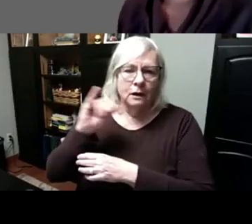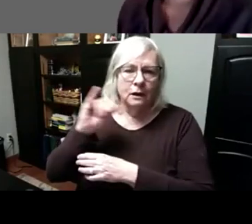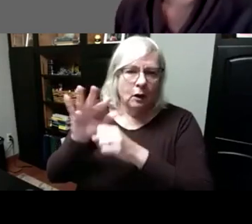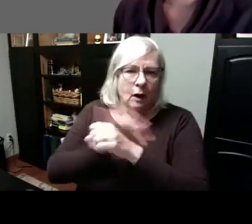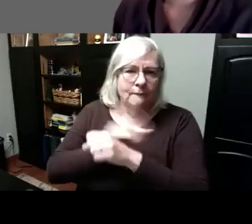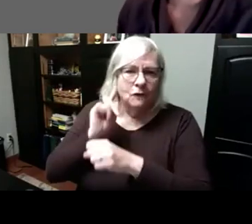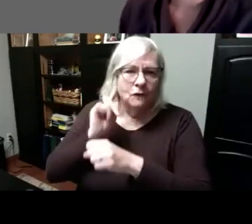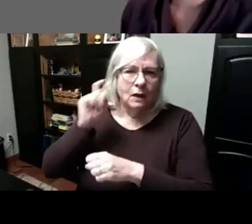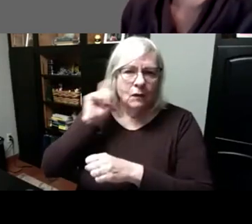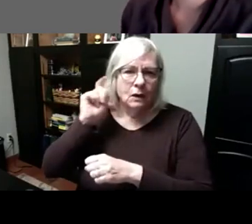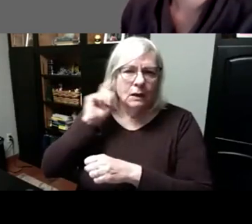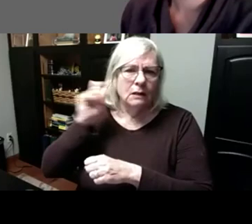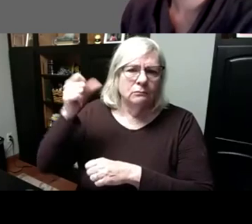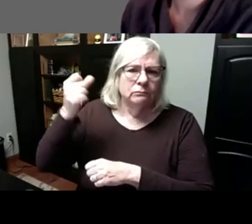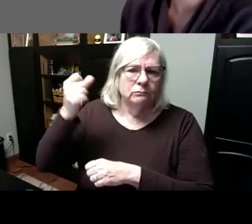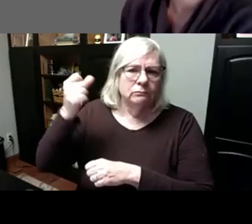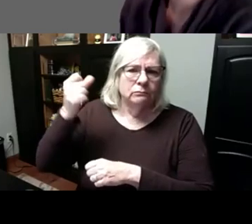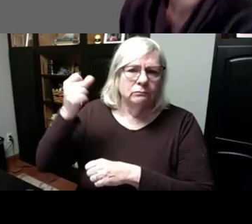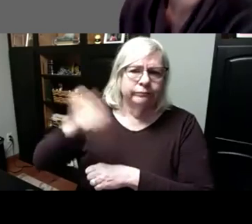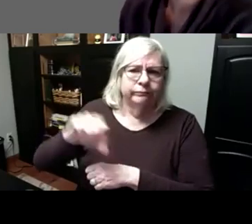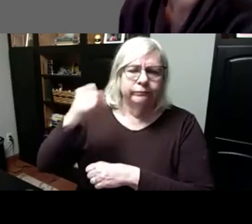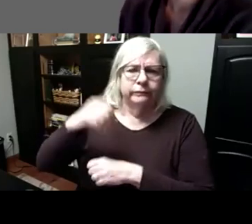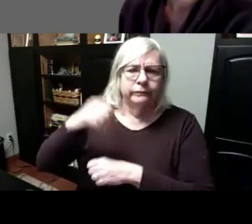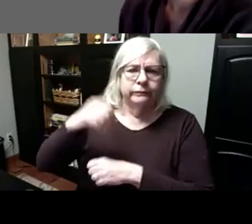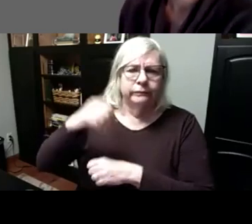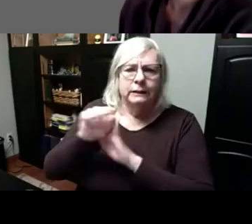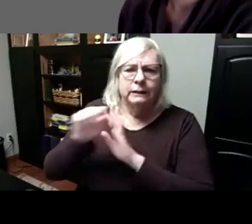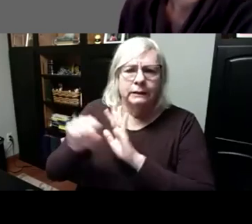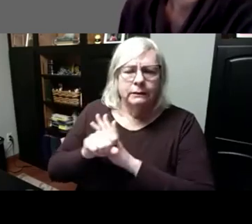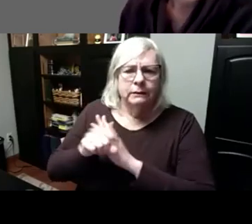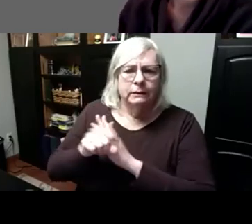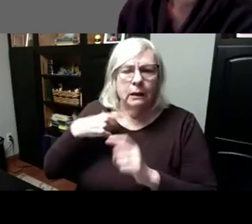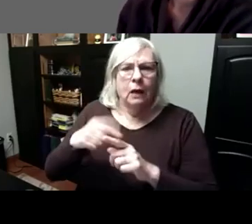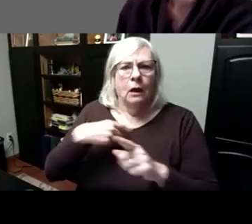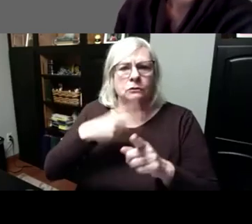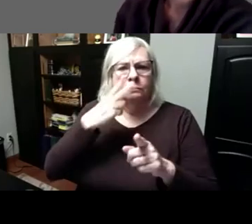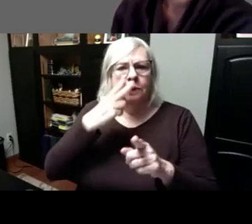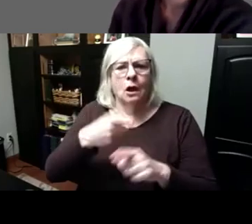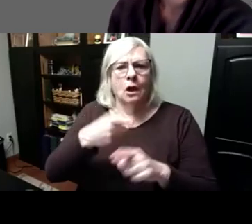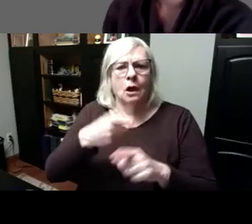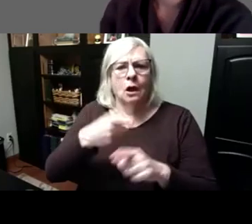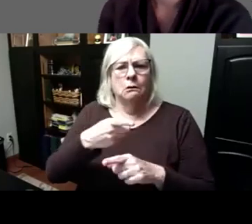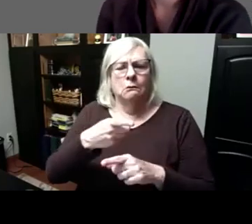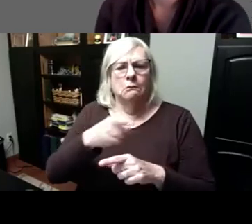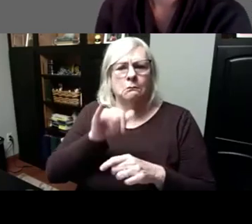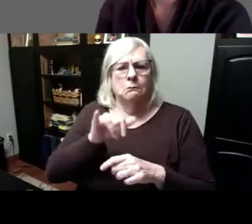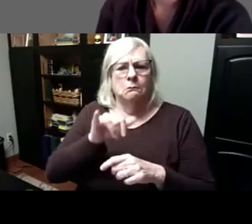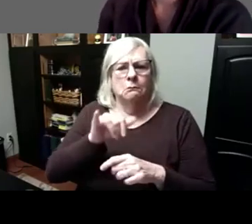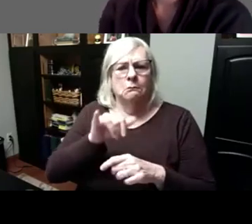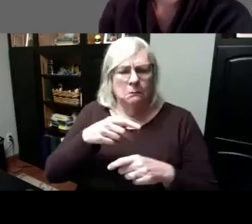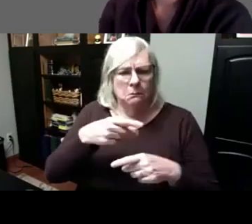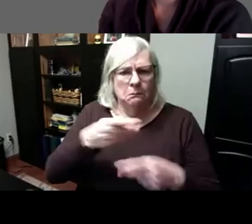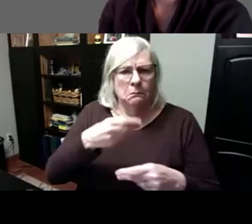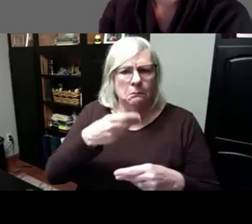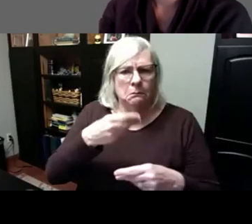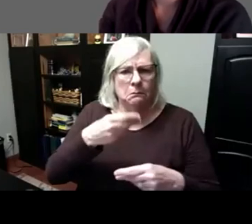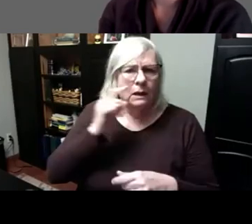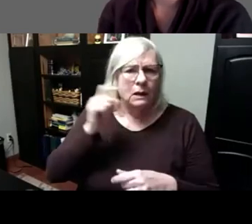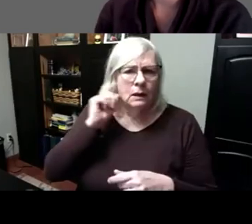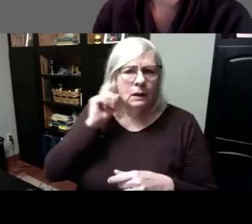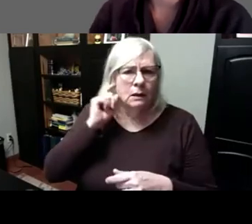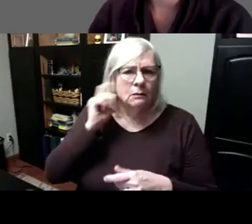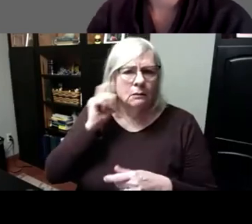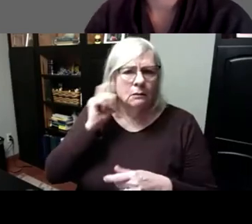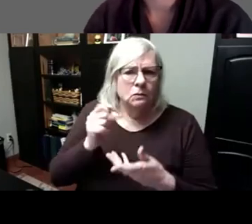Because there is a bill right now that has been turned down several times.